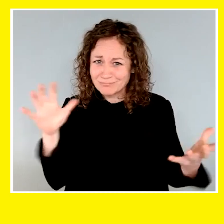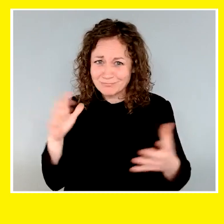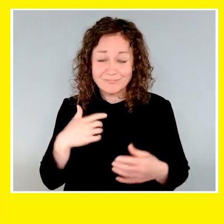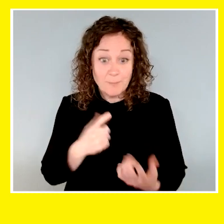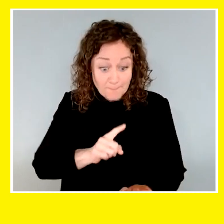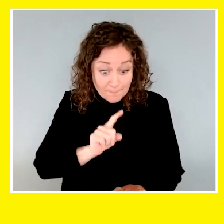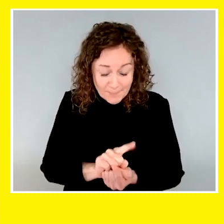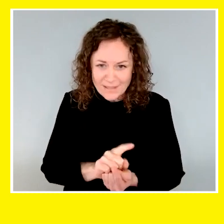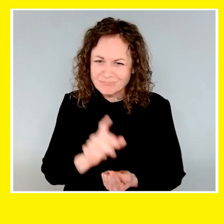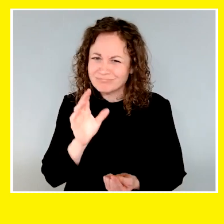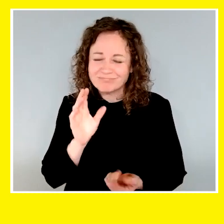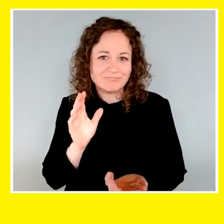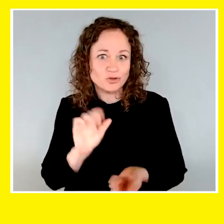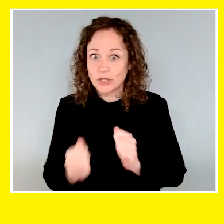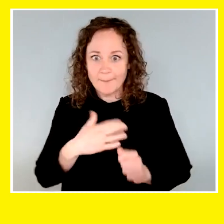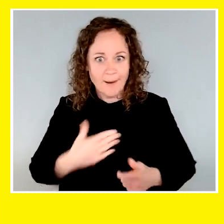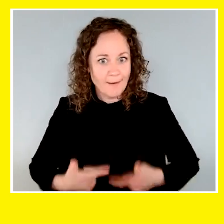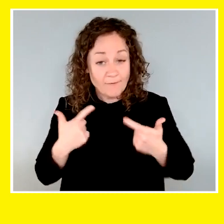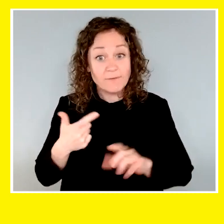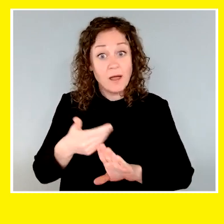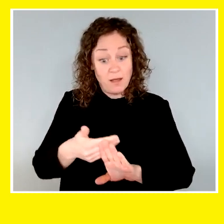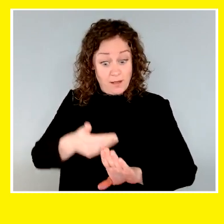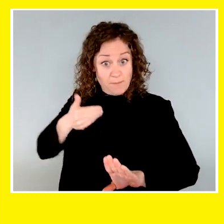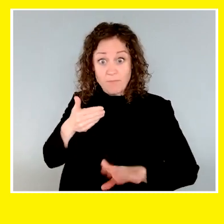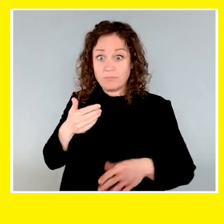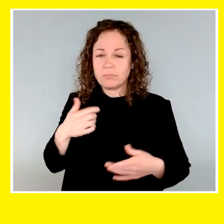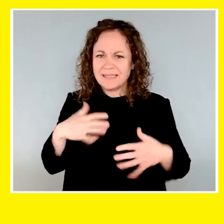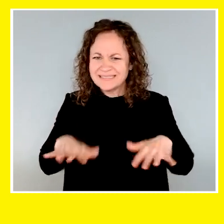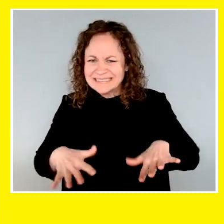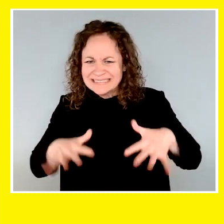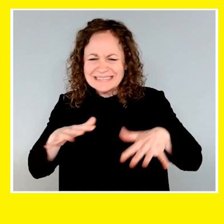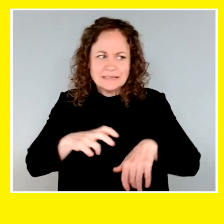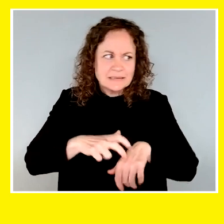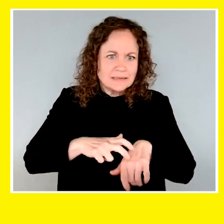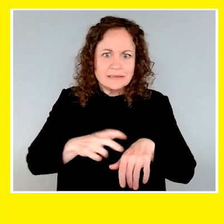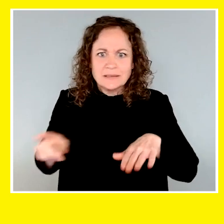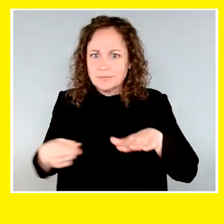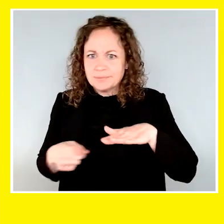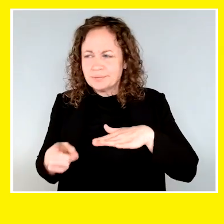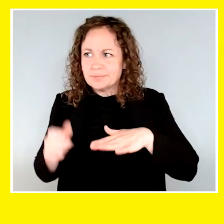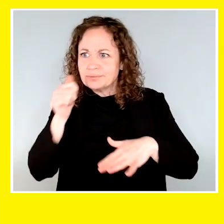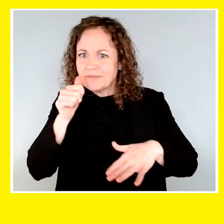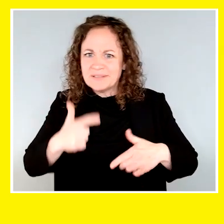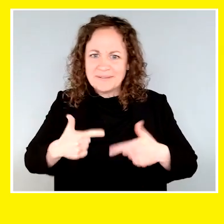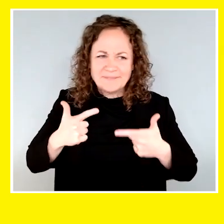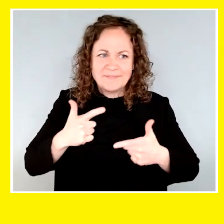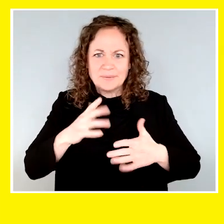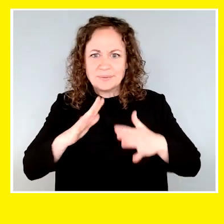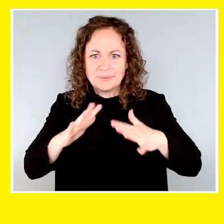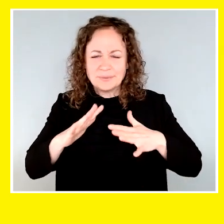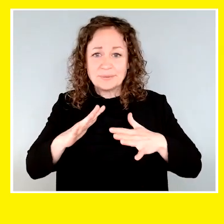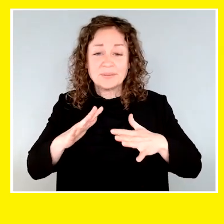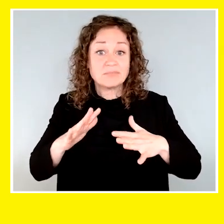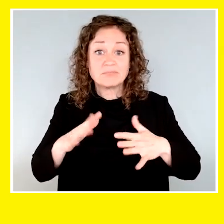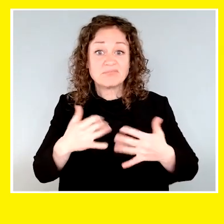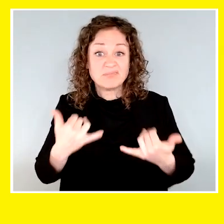changed my life since the day I met him. I used to always be worried and anxious when I was navigating